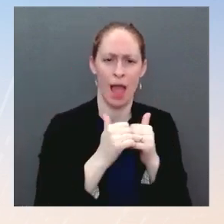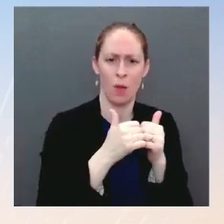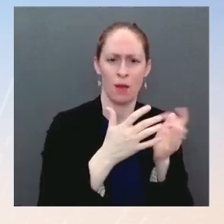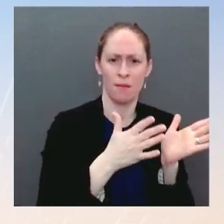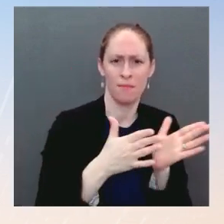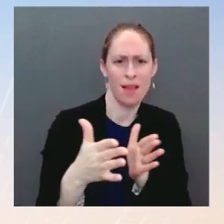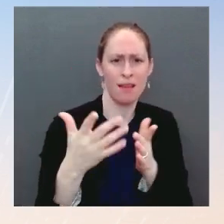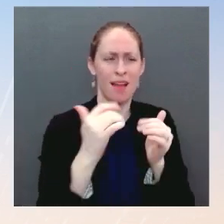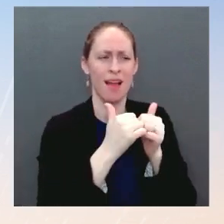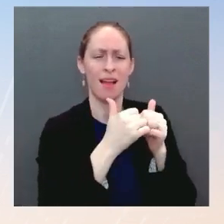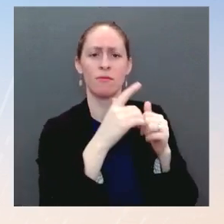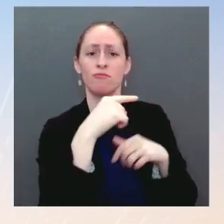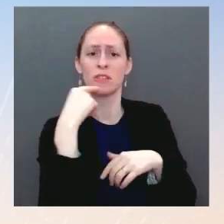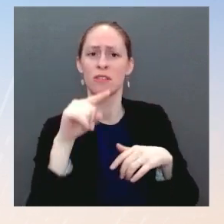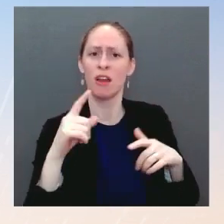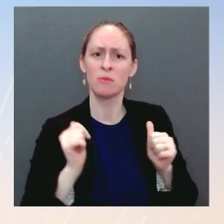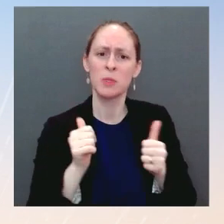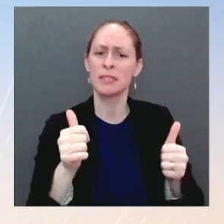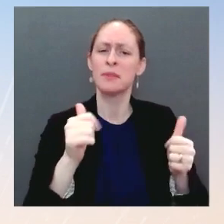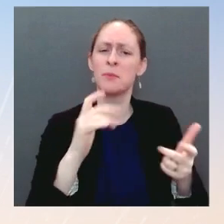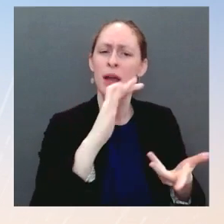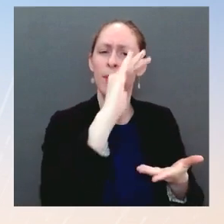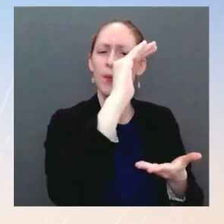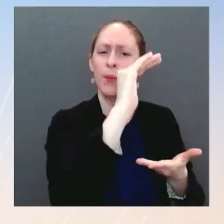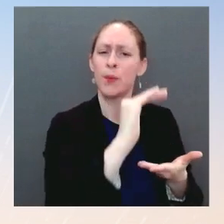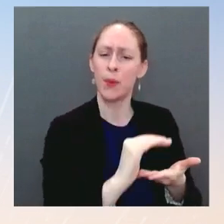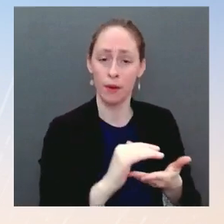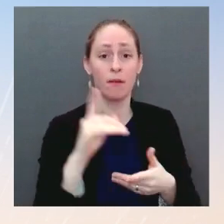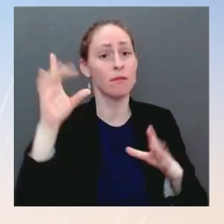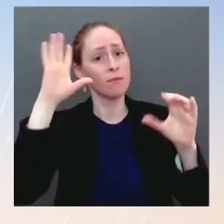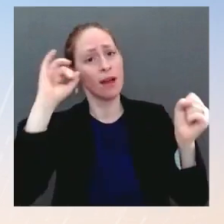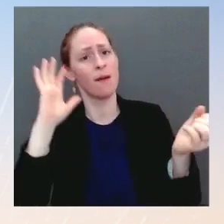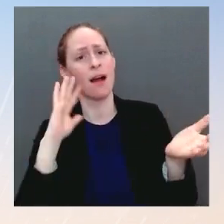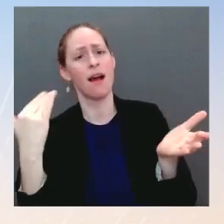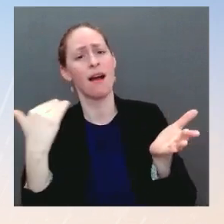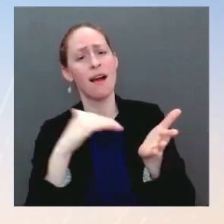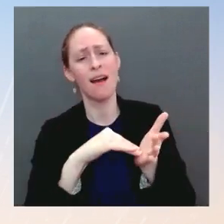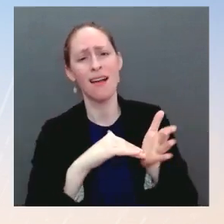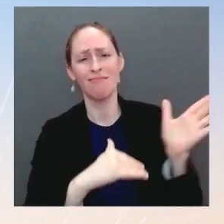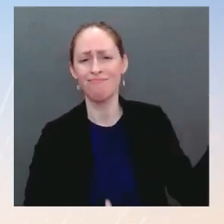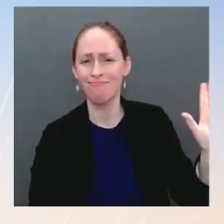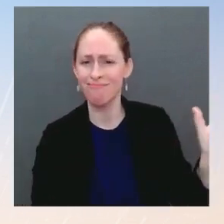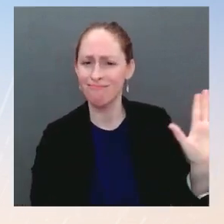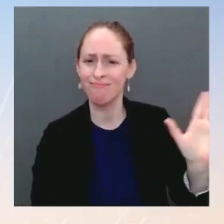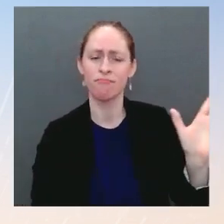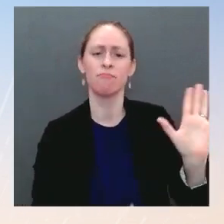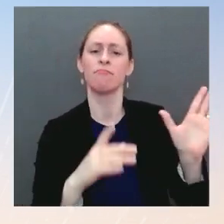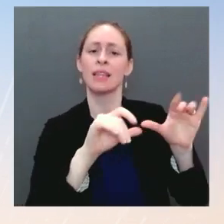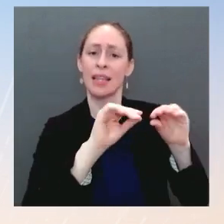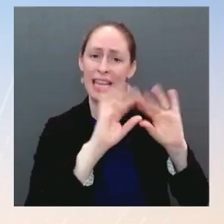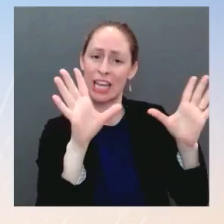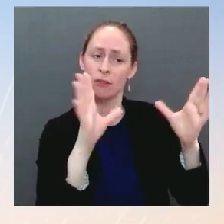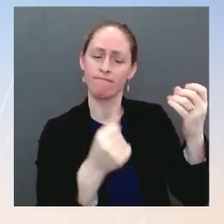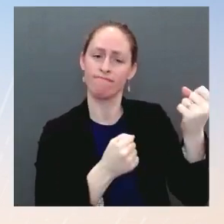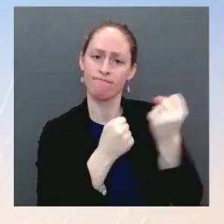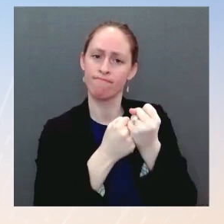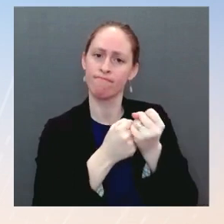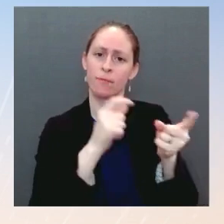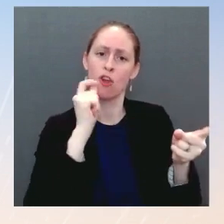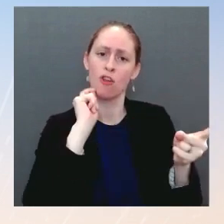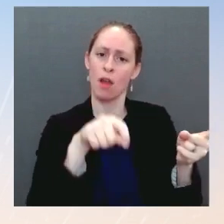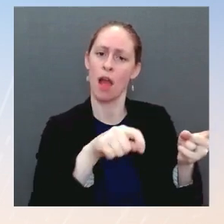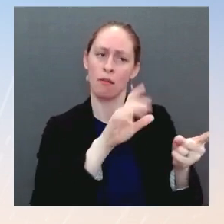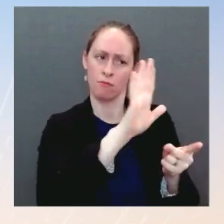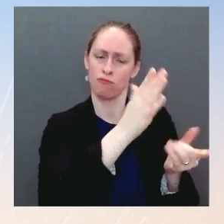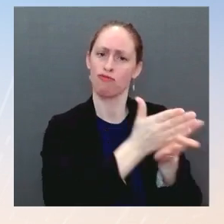integrity and our commitment to nothing about Ukraine without Ukraine. But this is more of a check-in call than it is a call where there is a specific